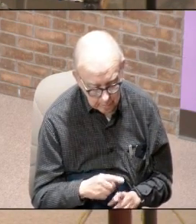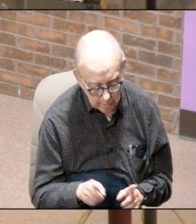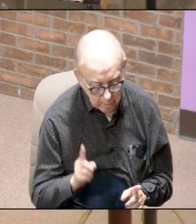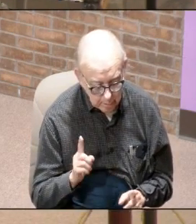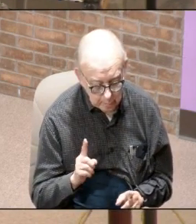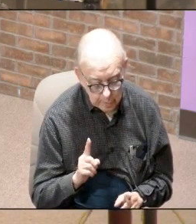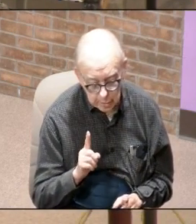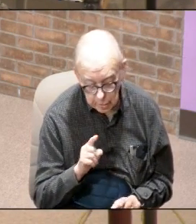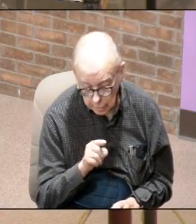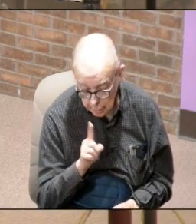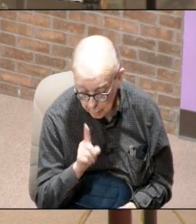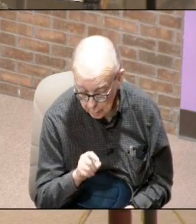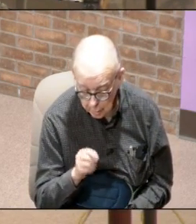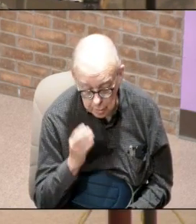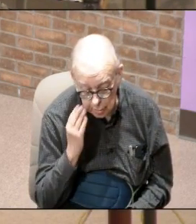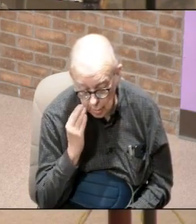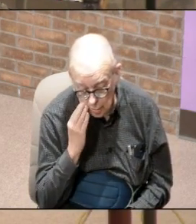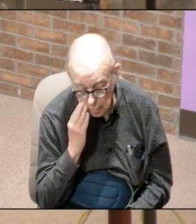do you know him